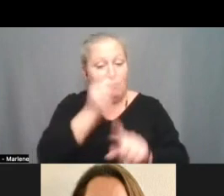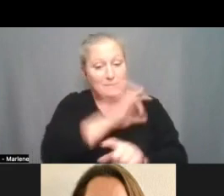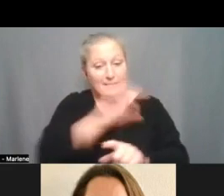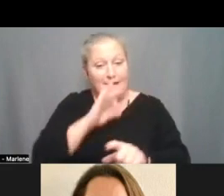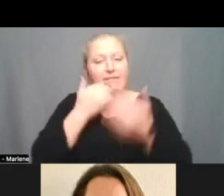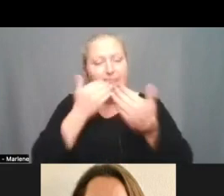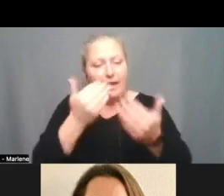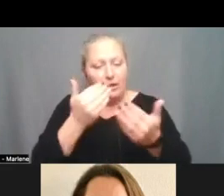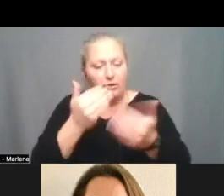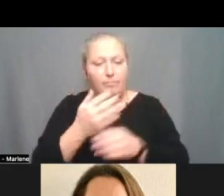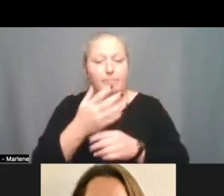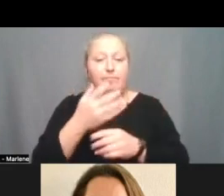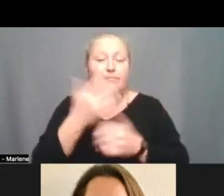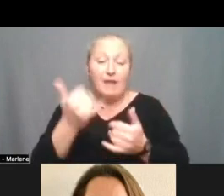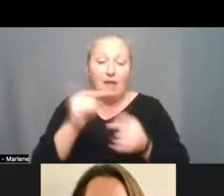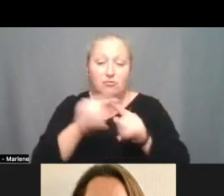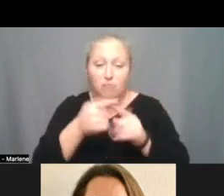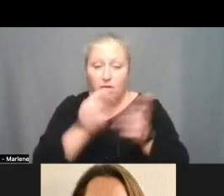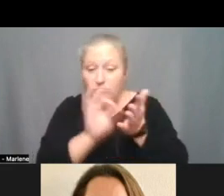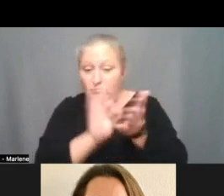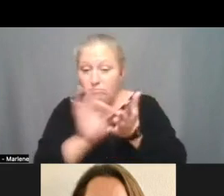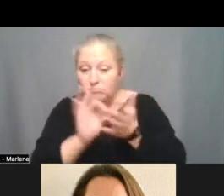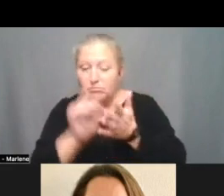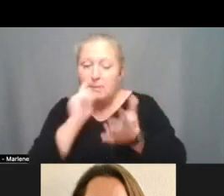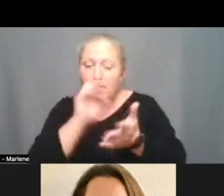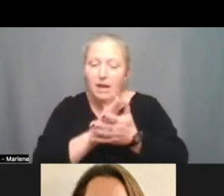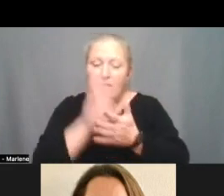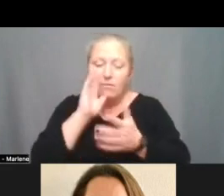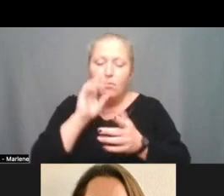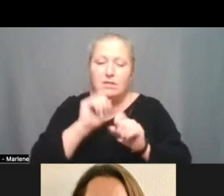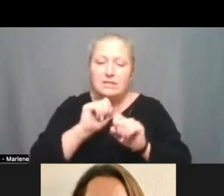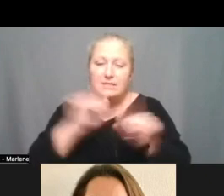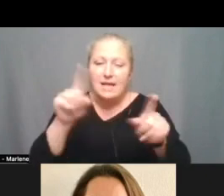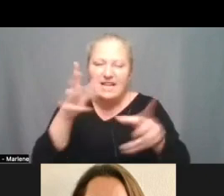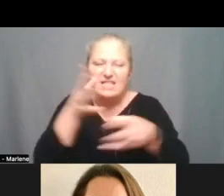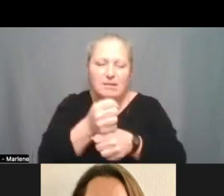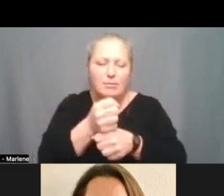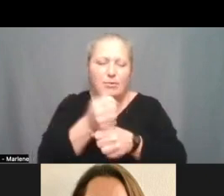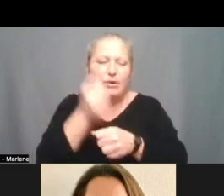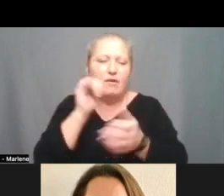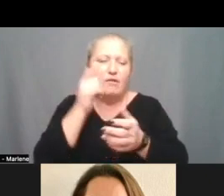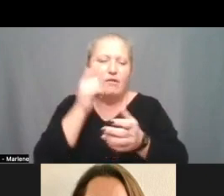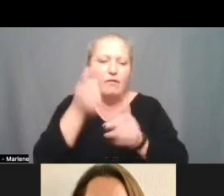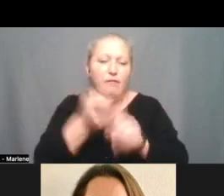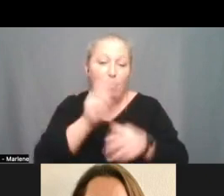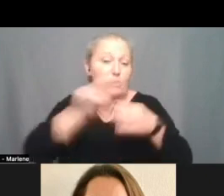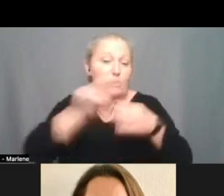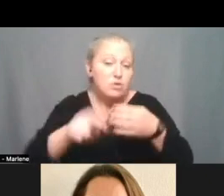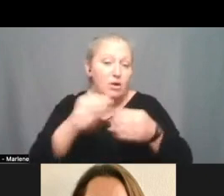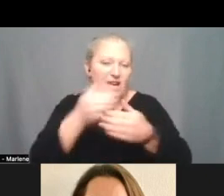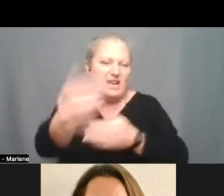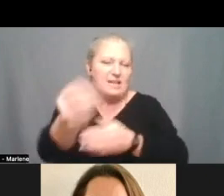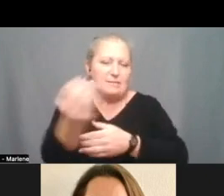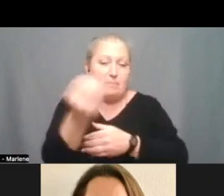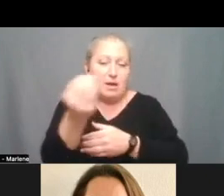And we're starting to tabulate with those results are we believe we're going to send out a summary of those results next Monday for everybody to be able to